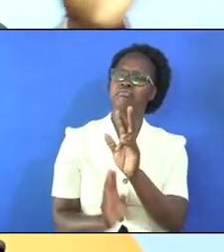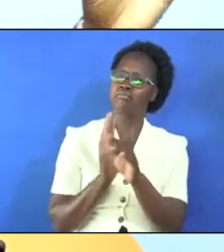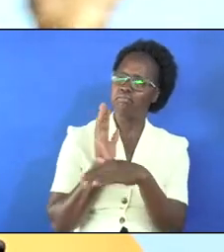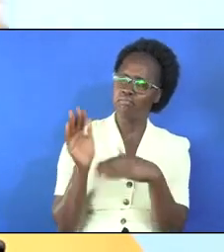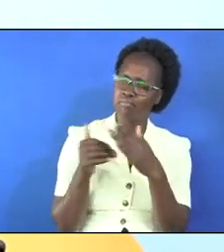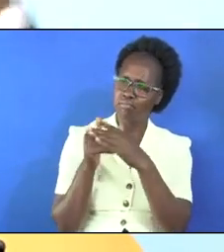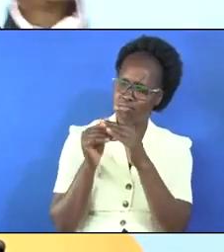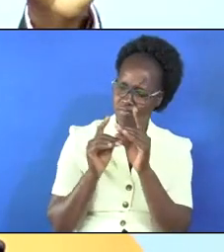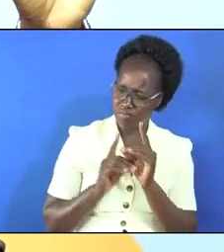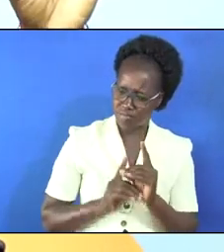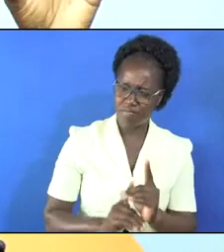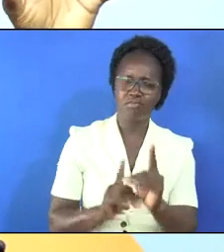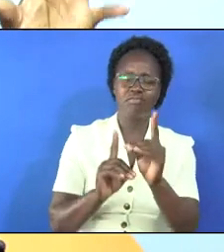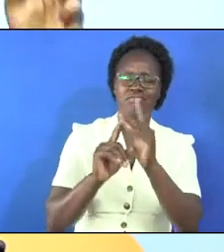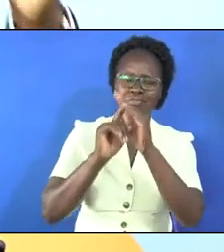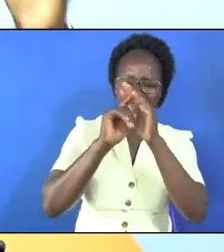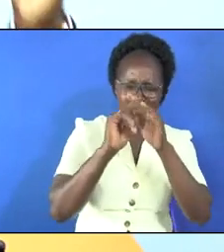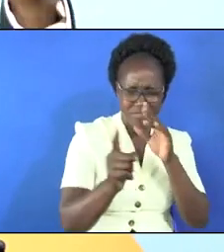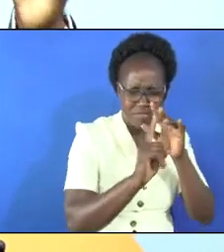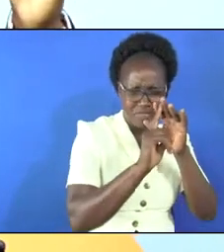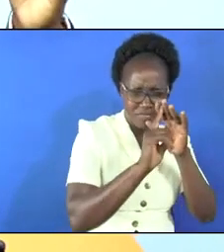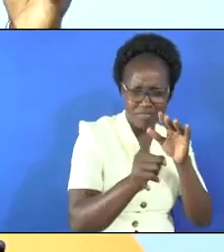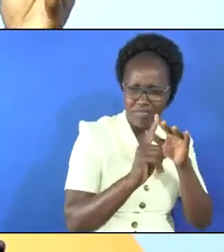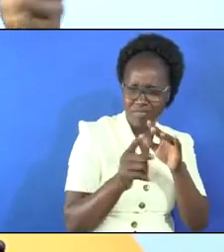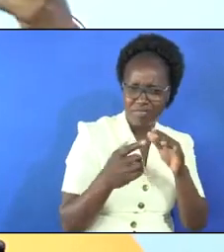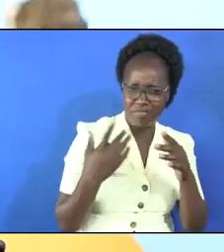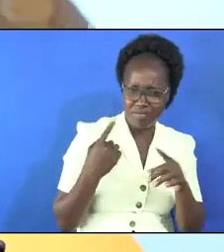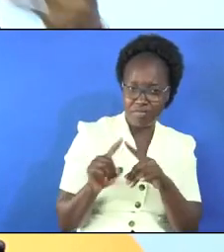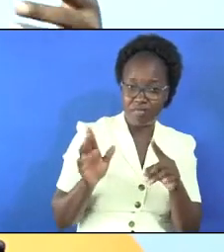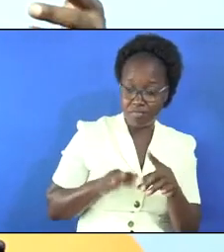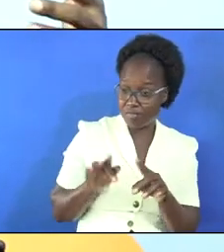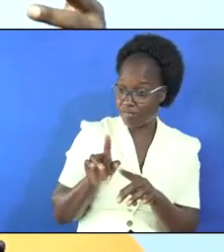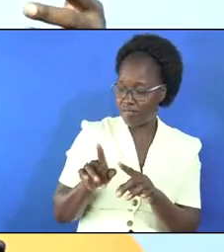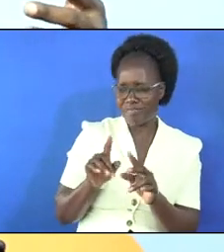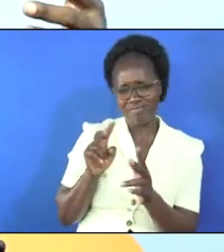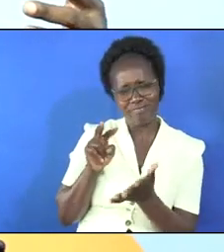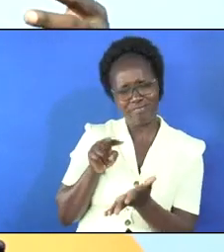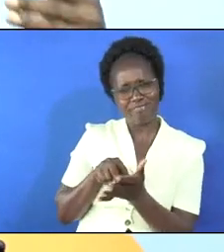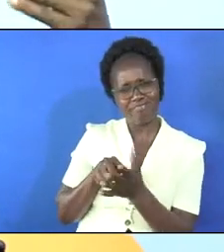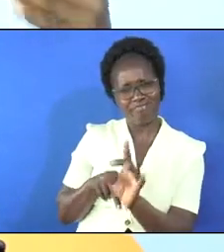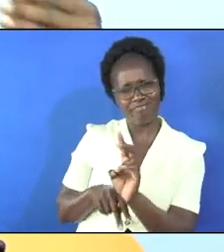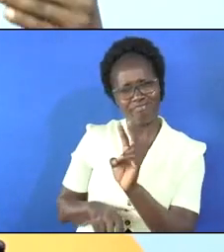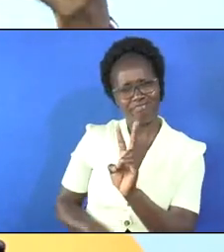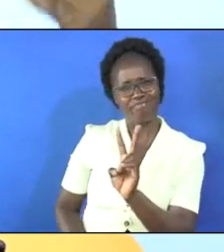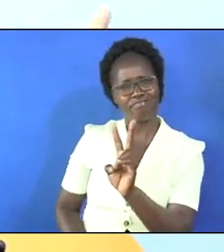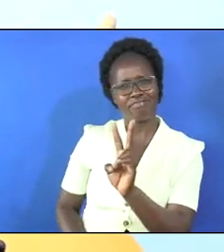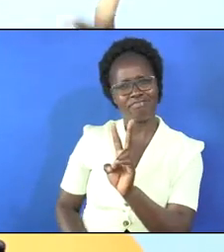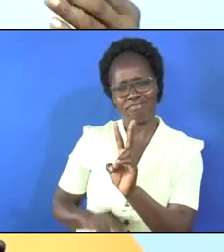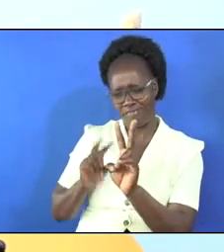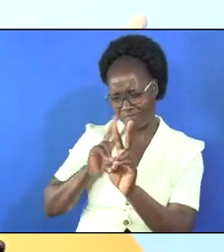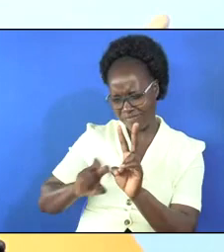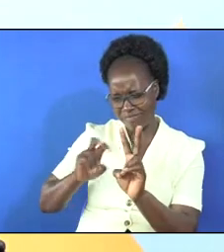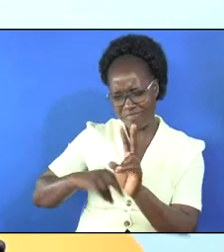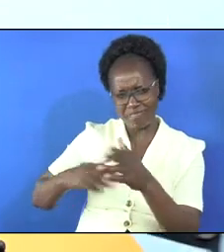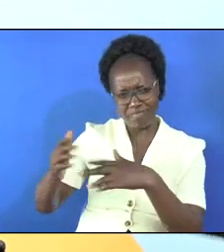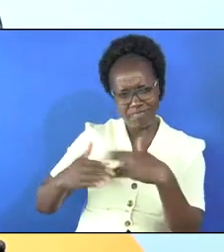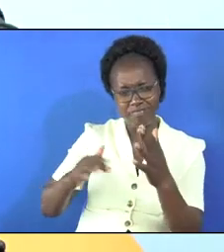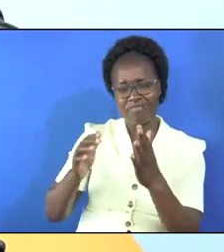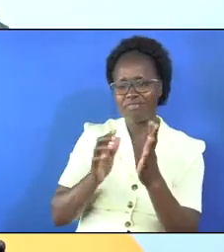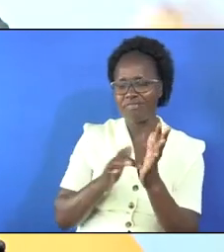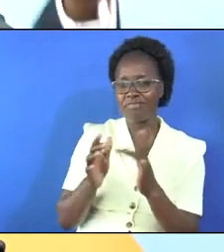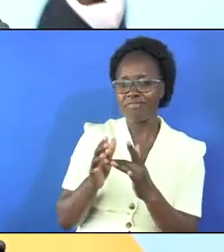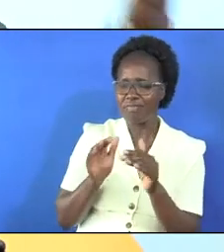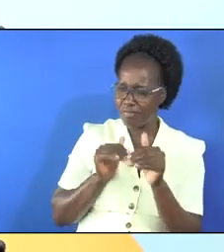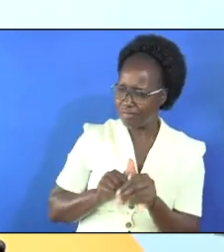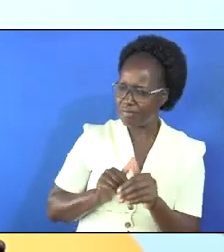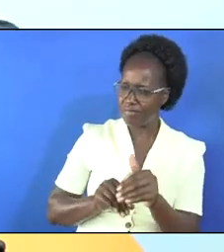the disciples had taken off but these women stayed on they had sought the sight of jesus and